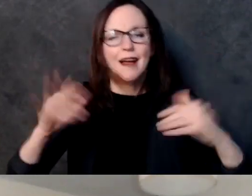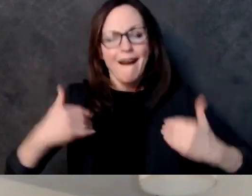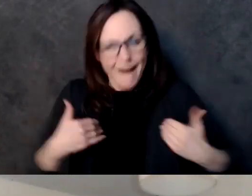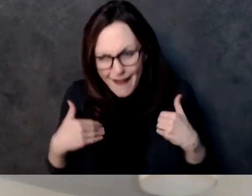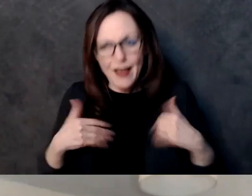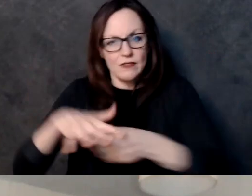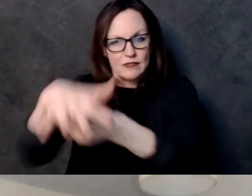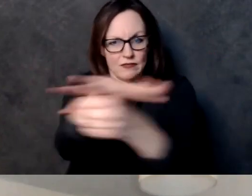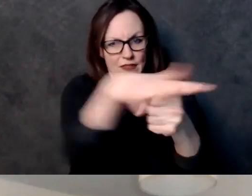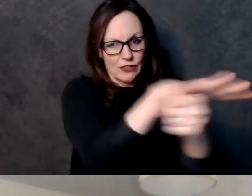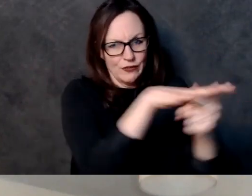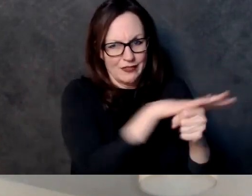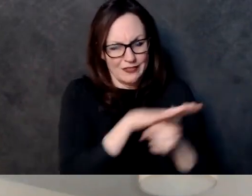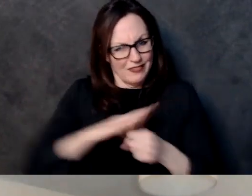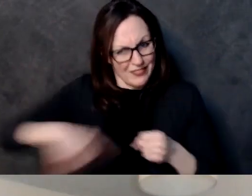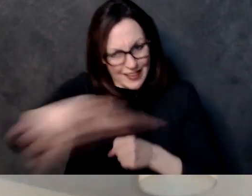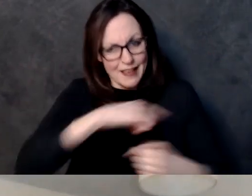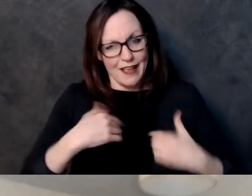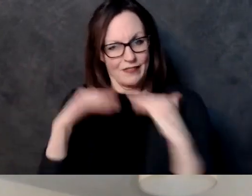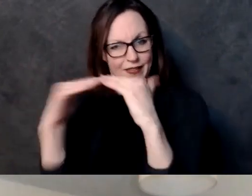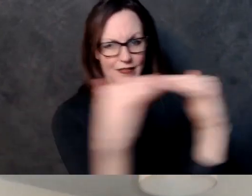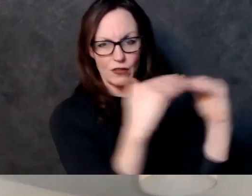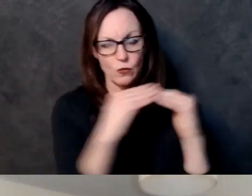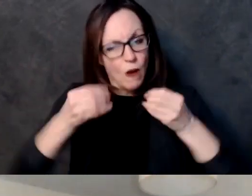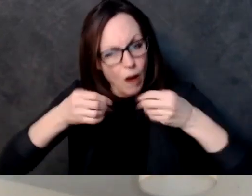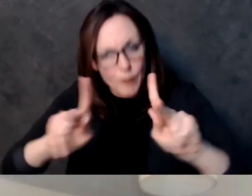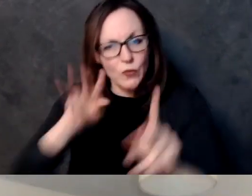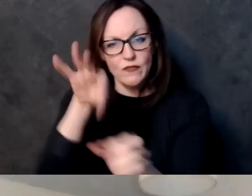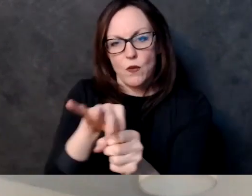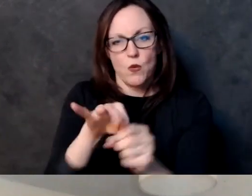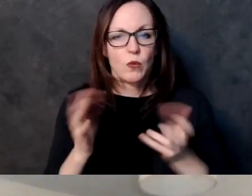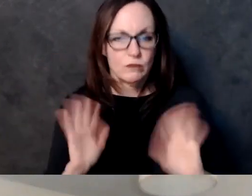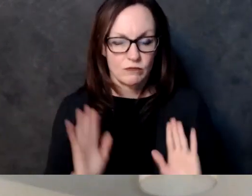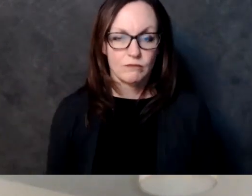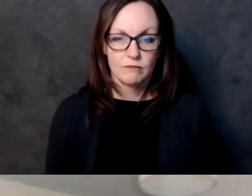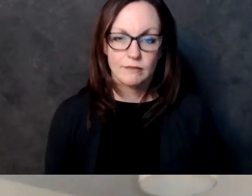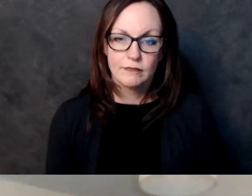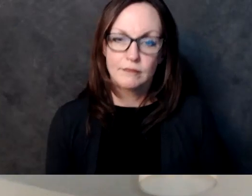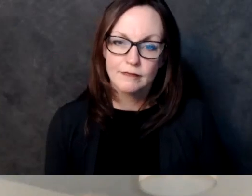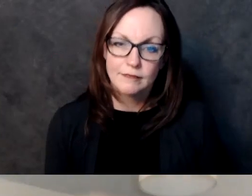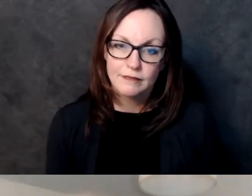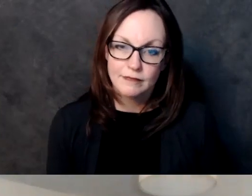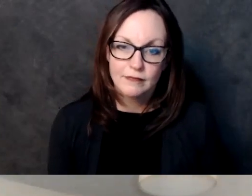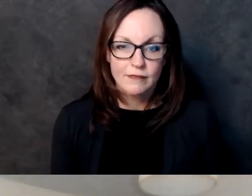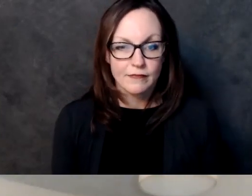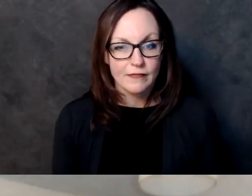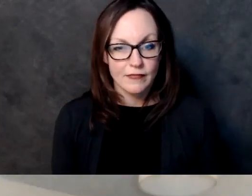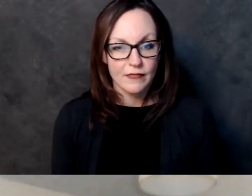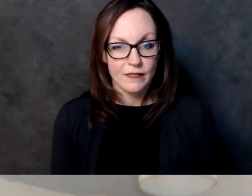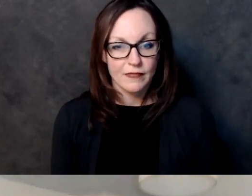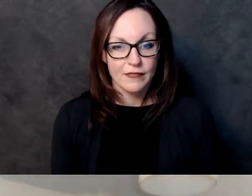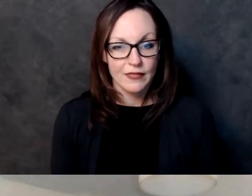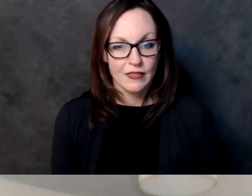professor uh to try and and and demonstrate this this guy came up with a game to demonstrate how rigged maps hurt uh